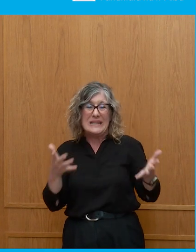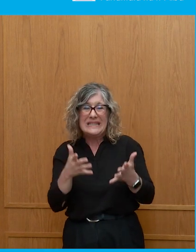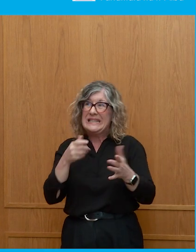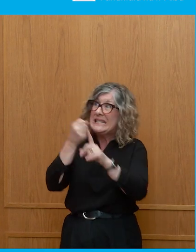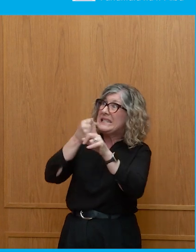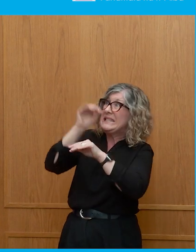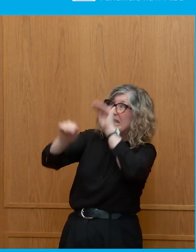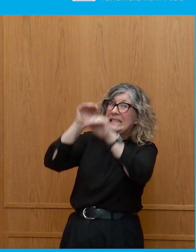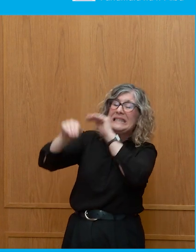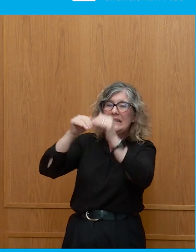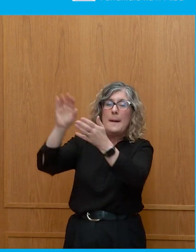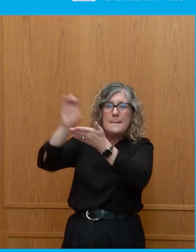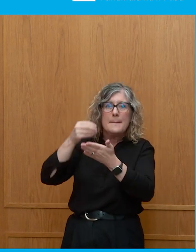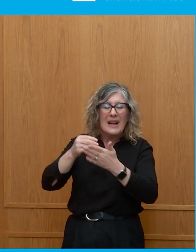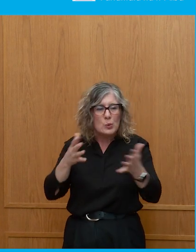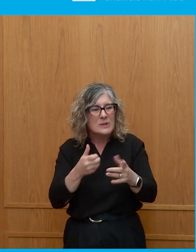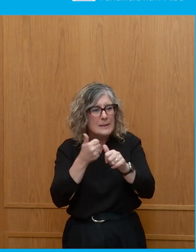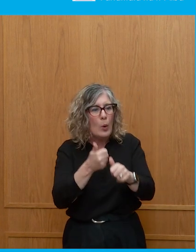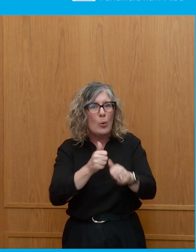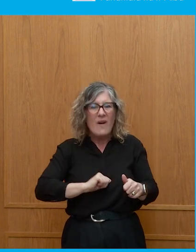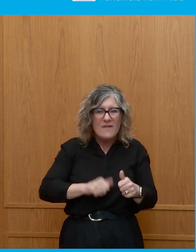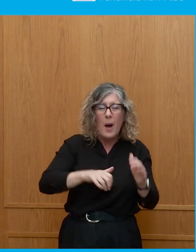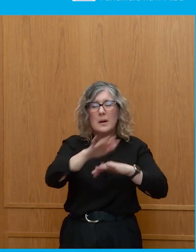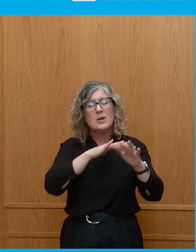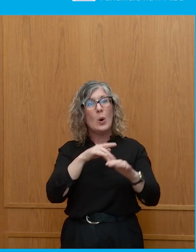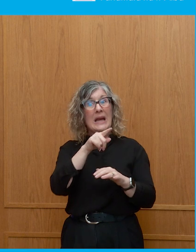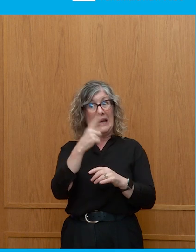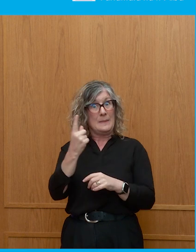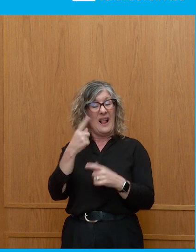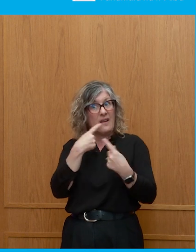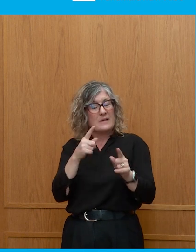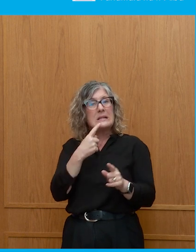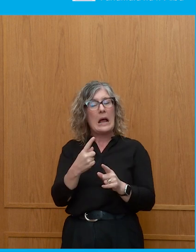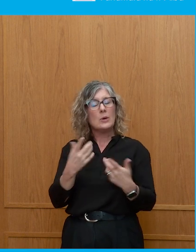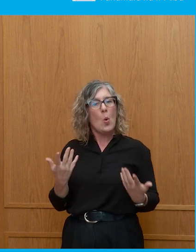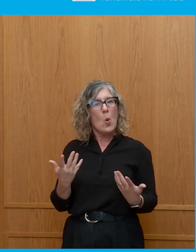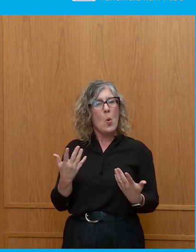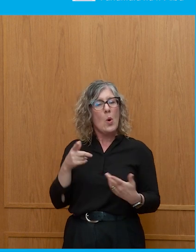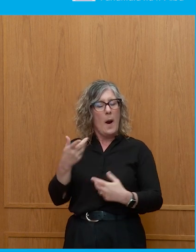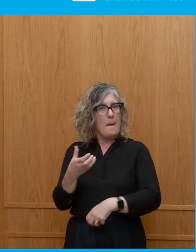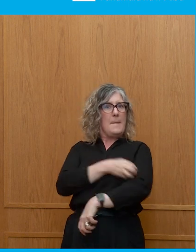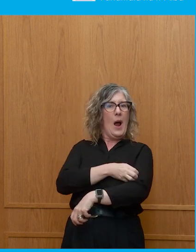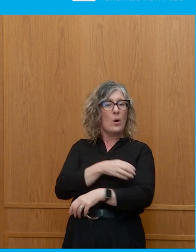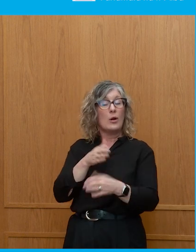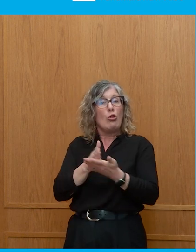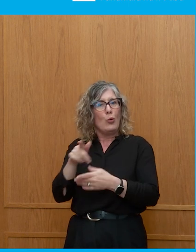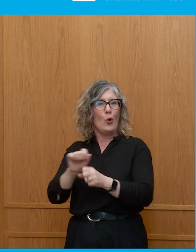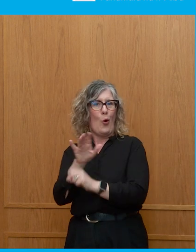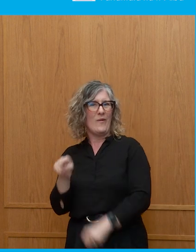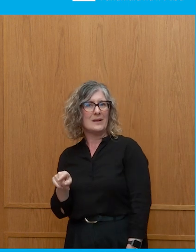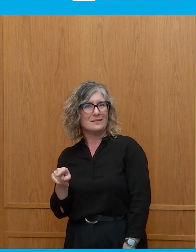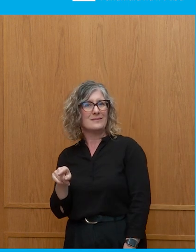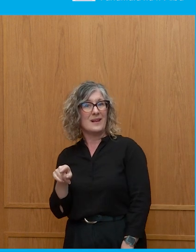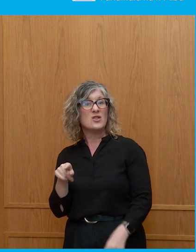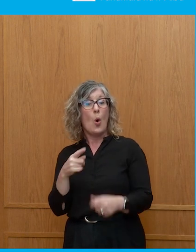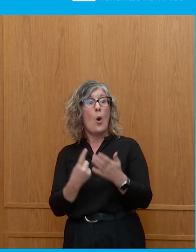from the Treasury and so on. And he, you know, he openly said, you know, that period really kind of empowered him. And the subsequent election, his vote went,